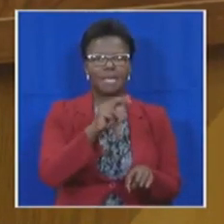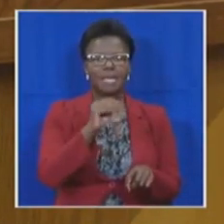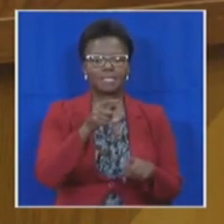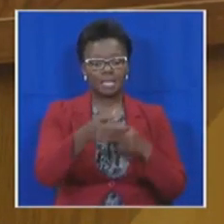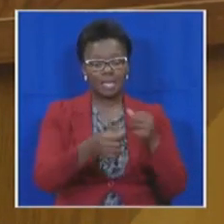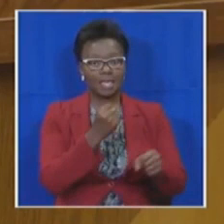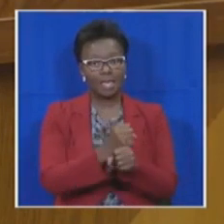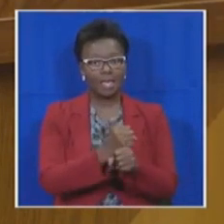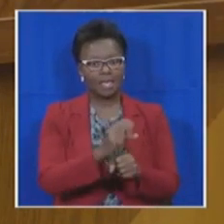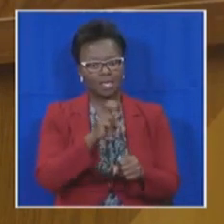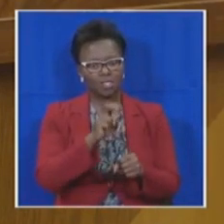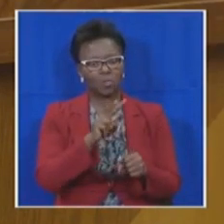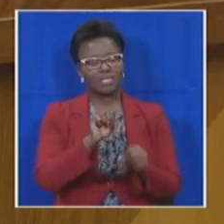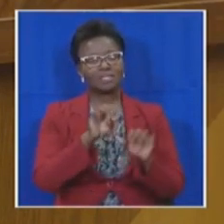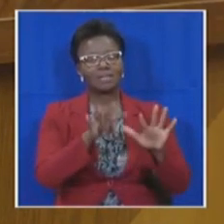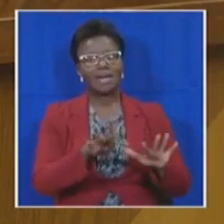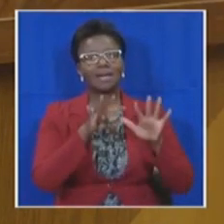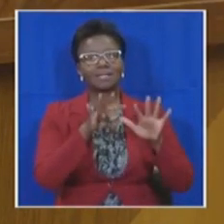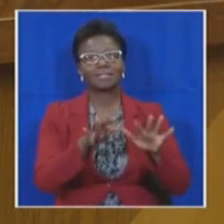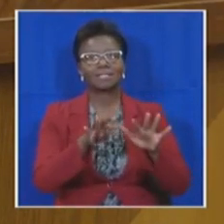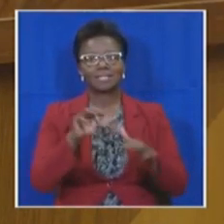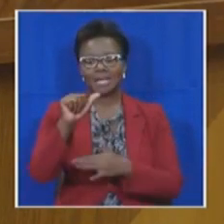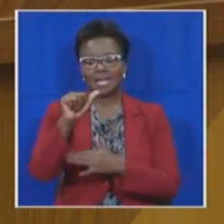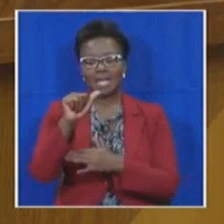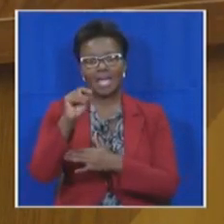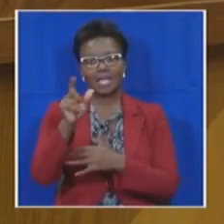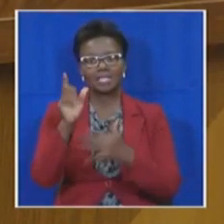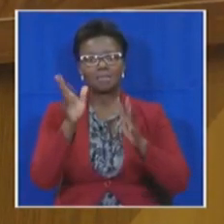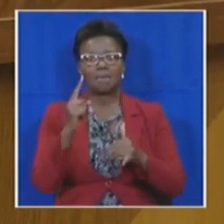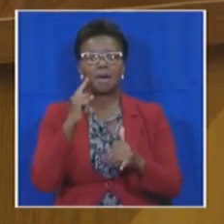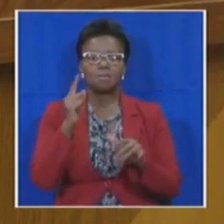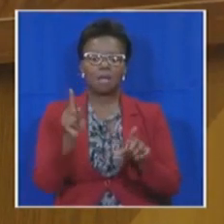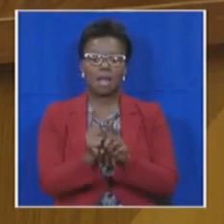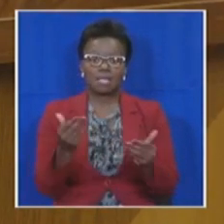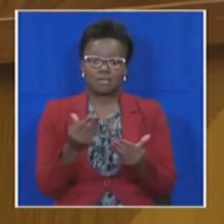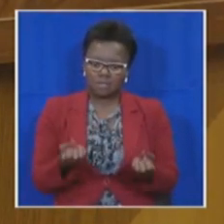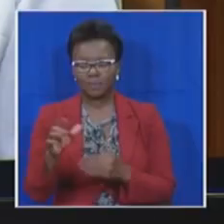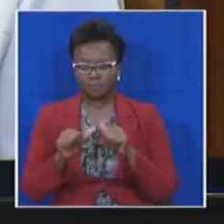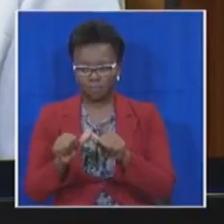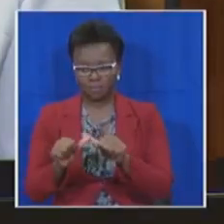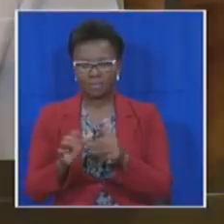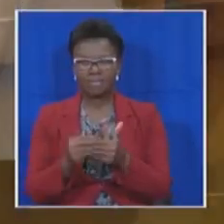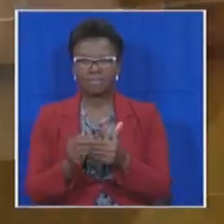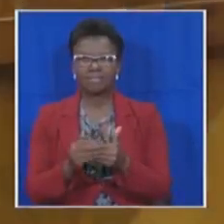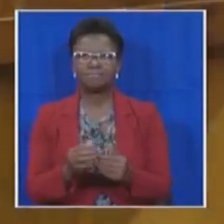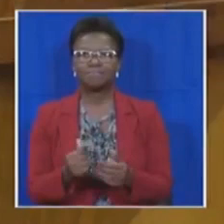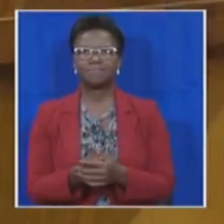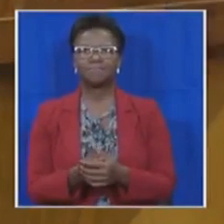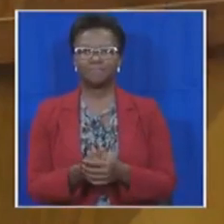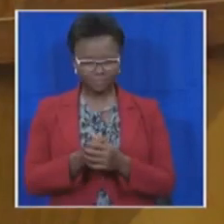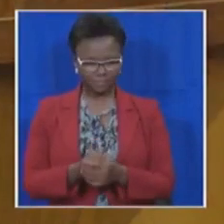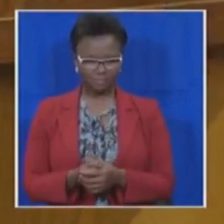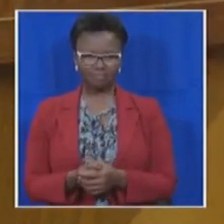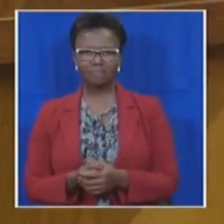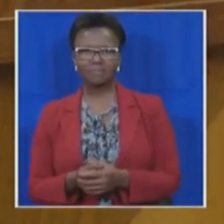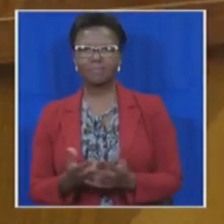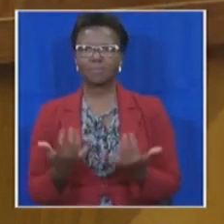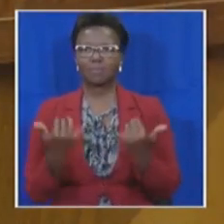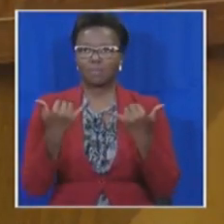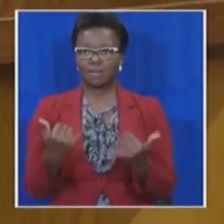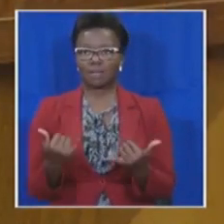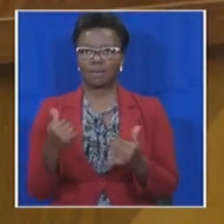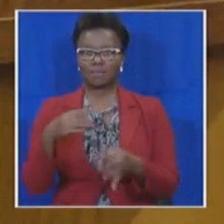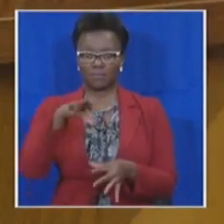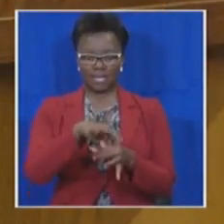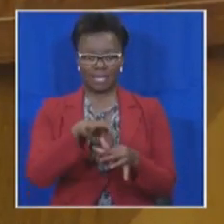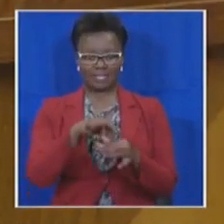the ANC, service delivery is the once offshore voting crusade to seduce voters. But as soon as elections are